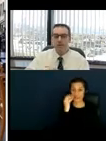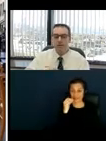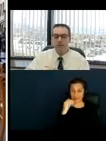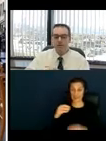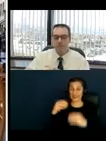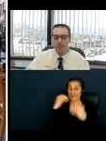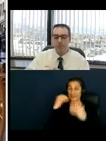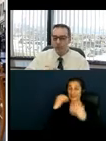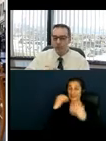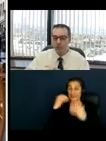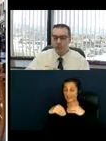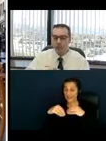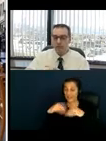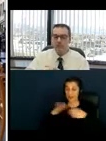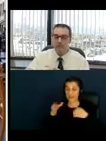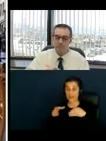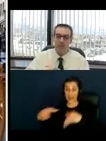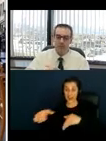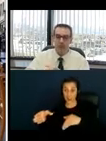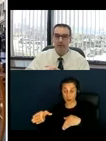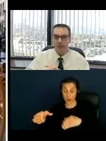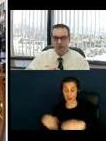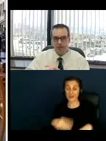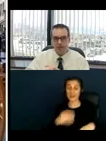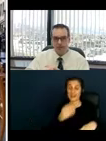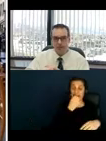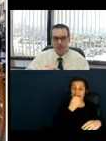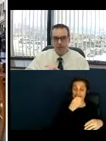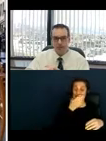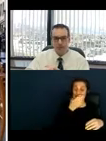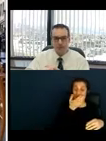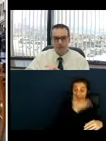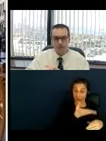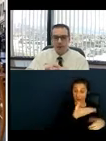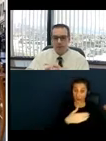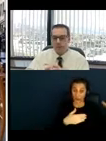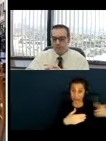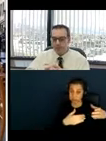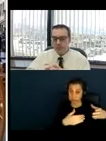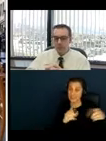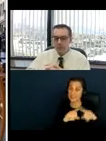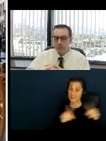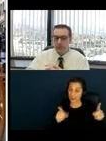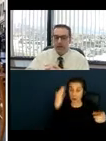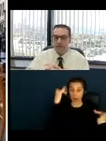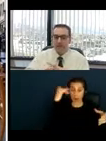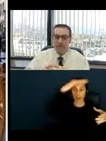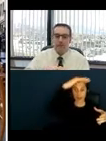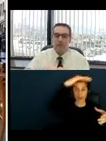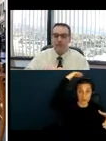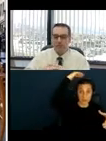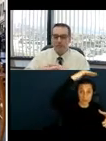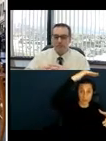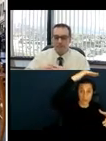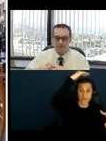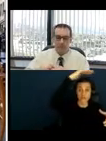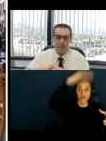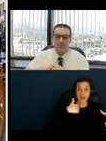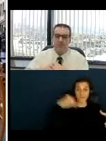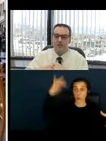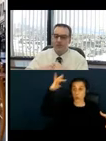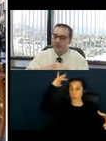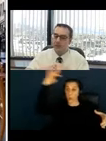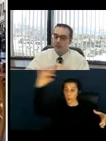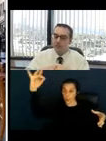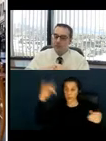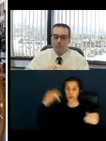there are two close but separate dining locations. So as you will see, while not every table would need to be accessible or